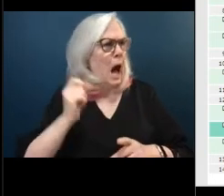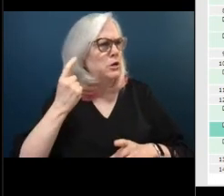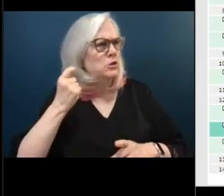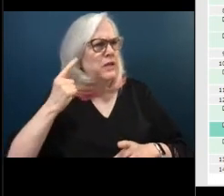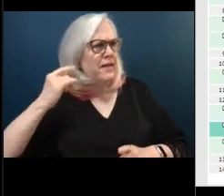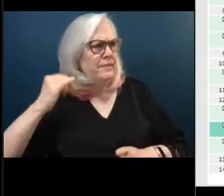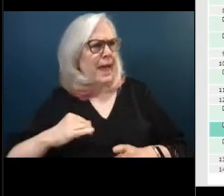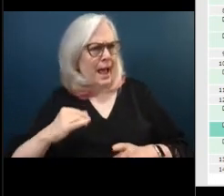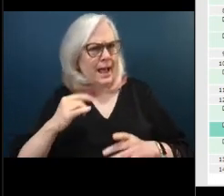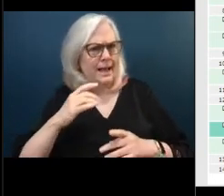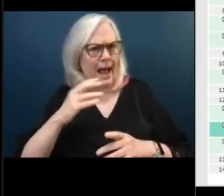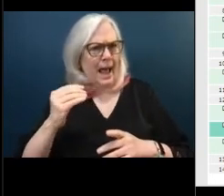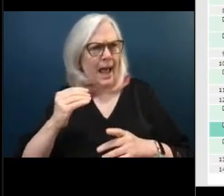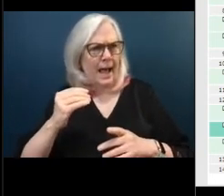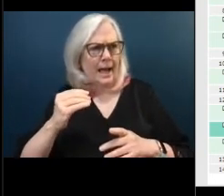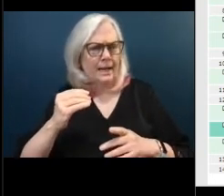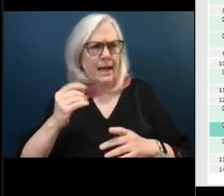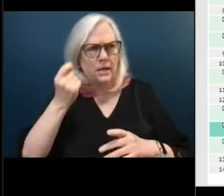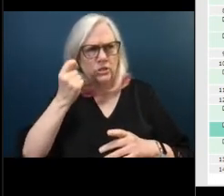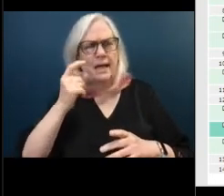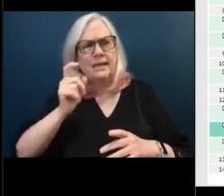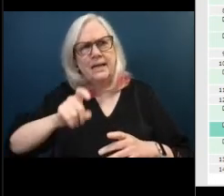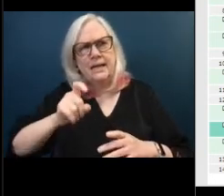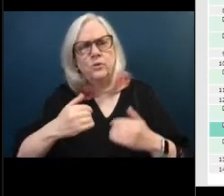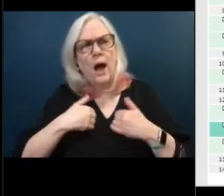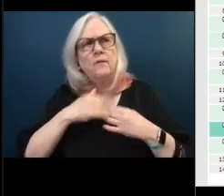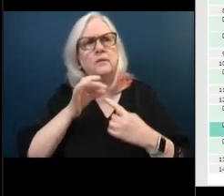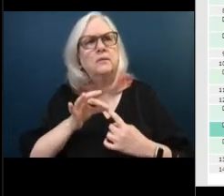to have these special assessments but how many years are we